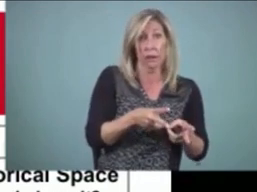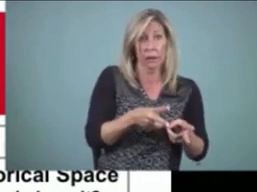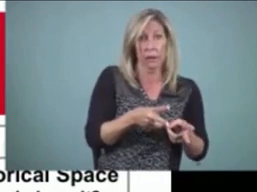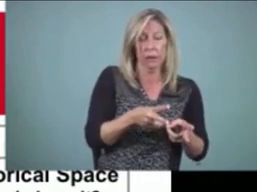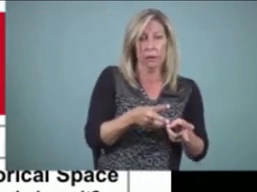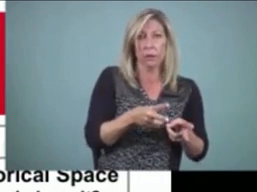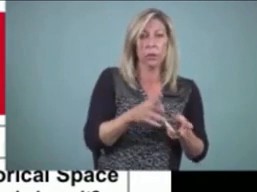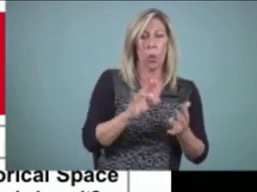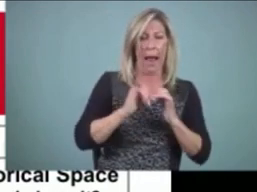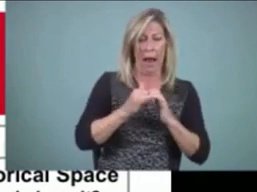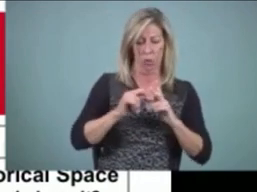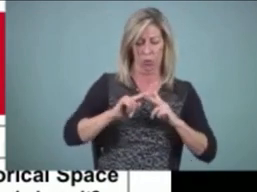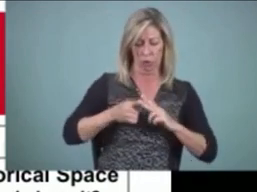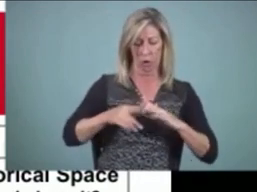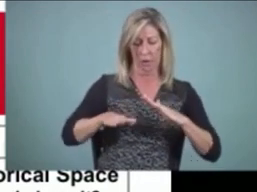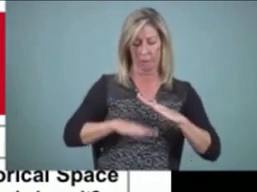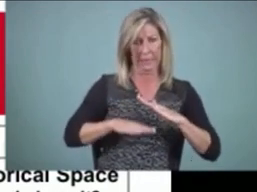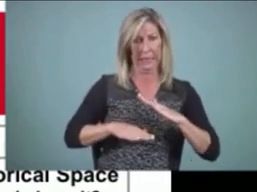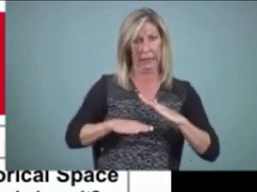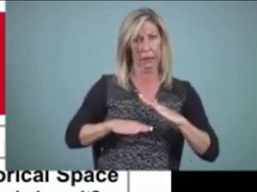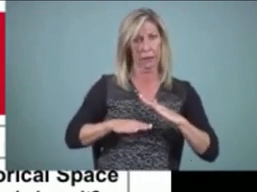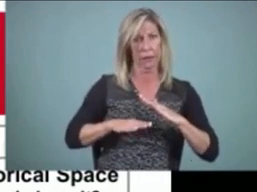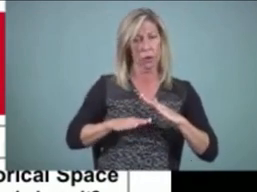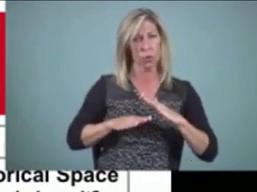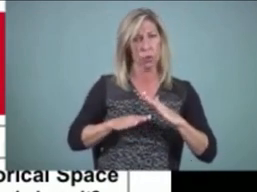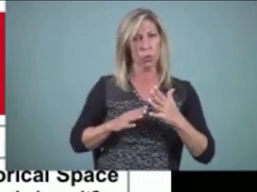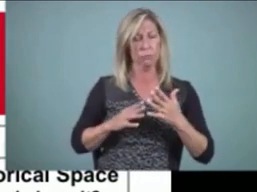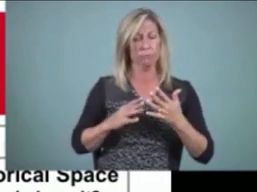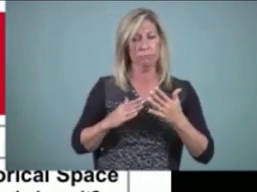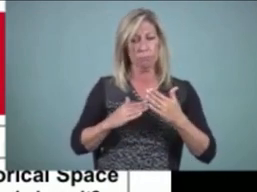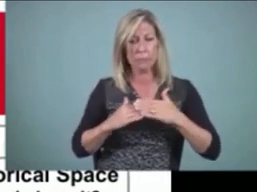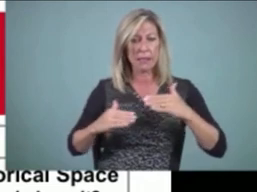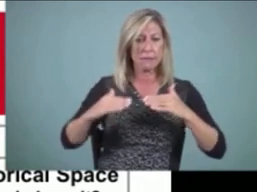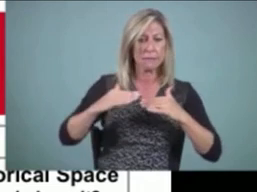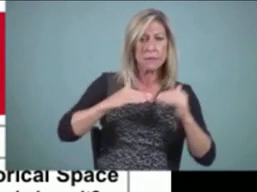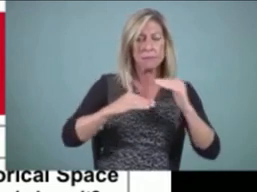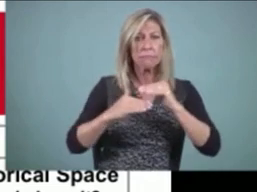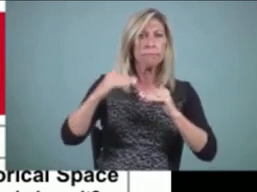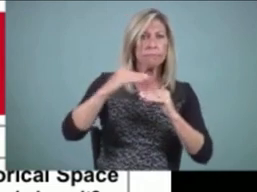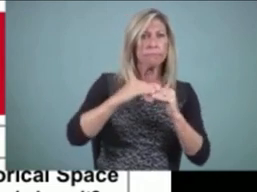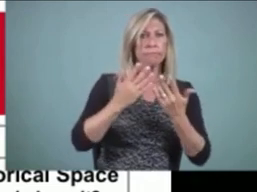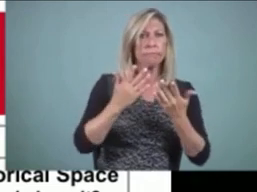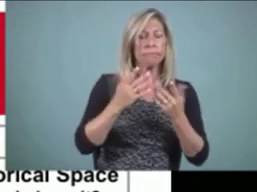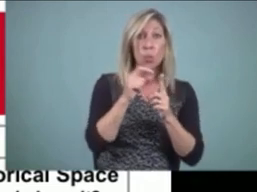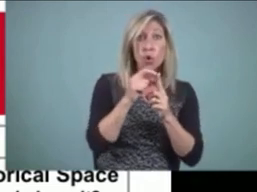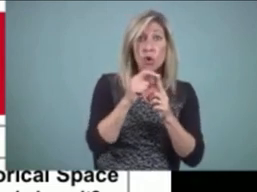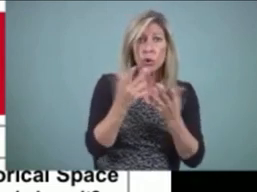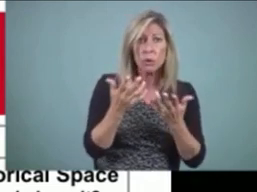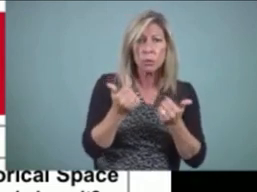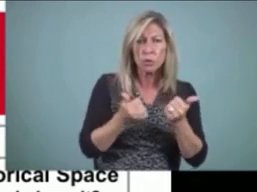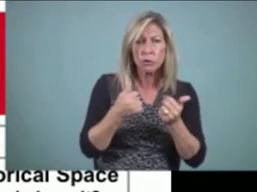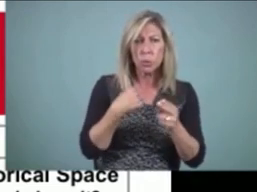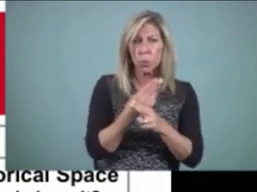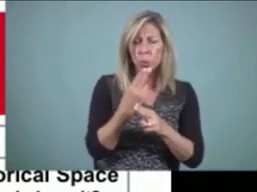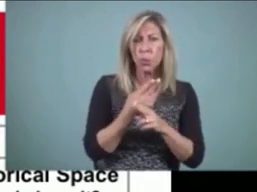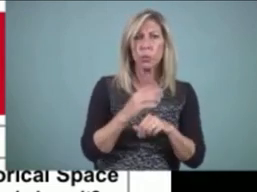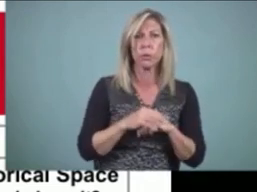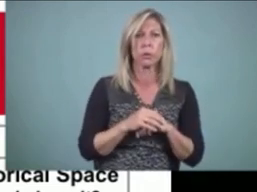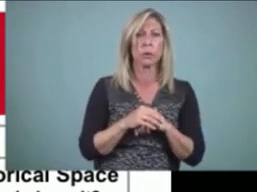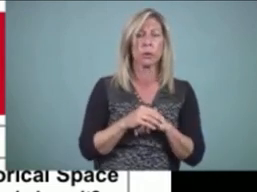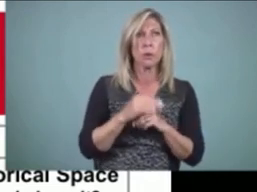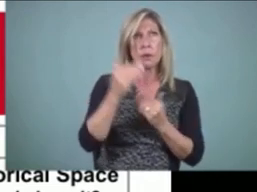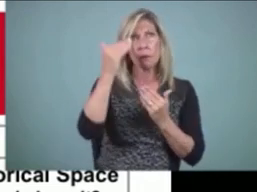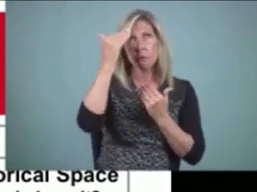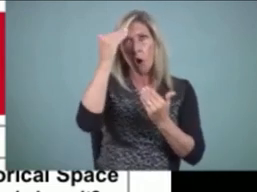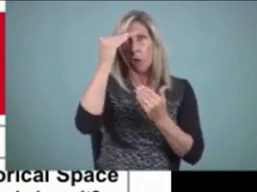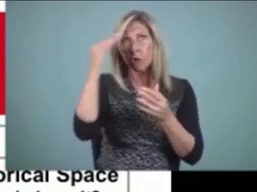How do I say what I mean? How do I find the words, the sentences? How do I spell them? How do I put those ideas